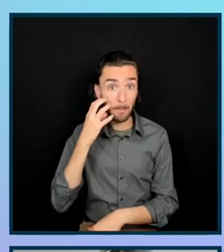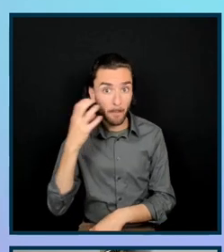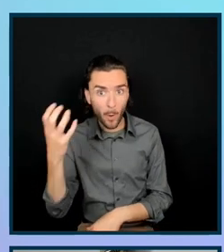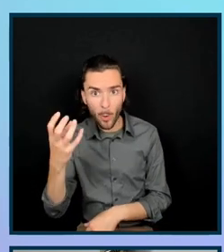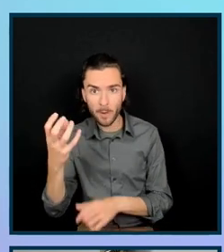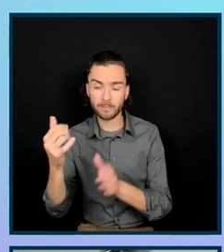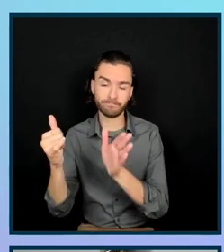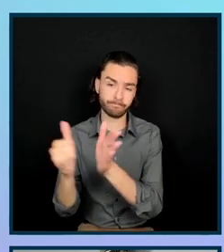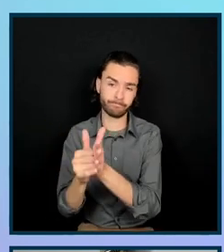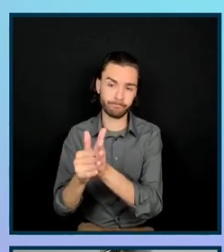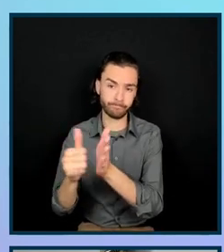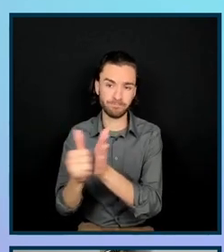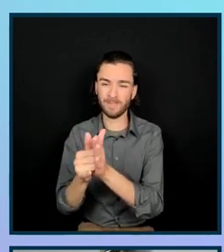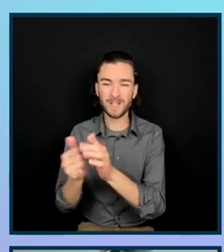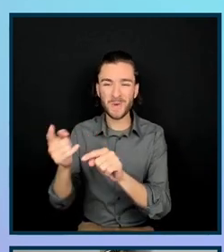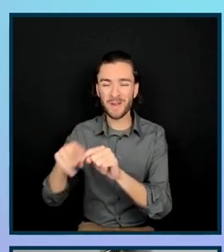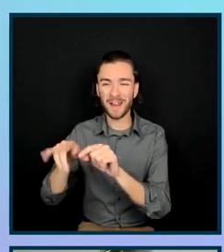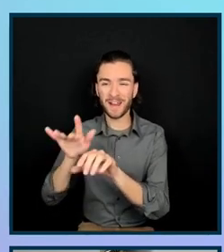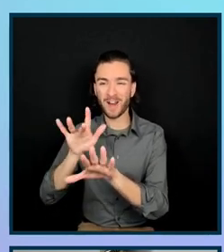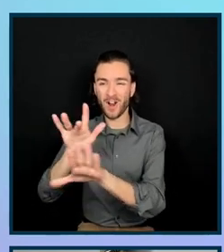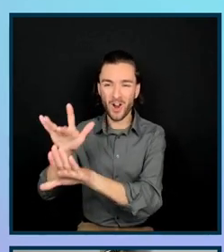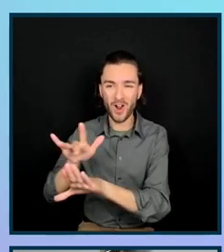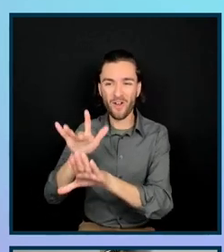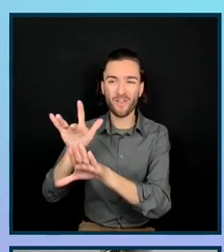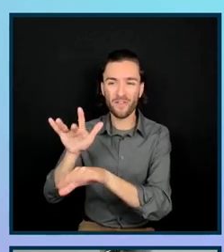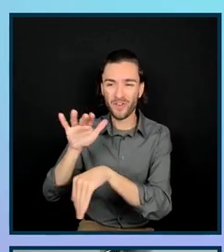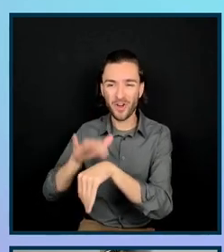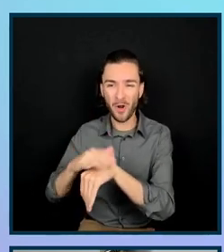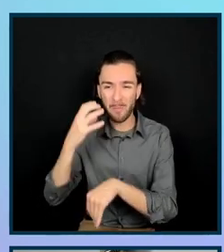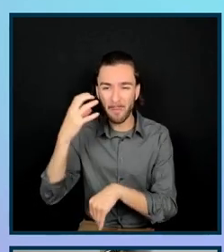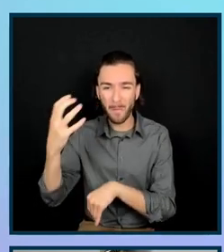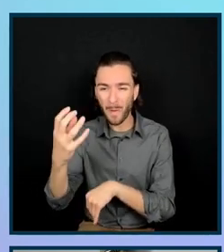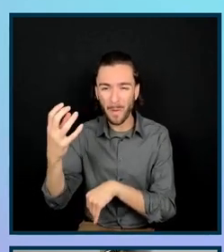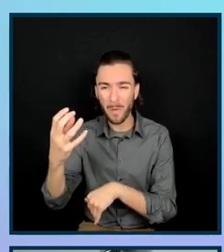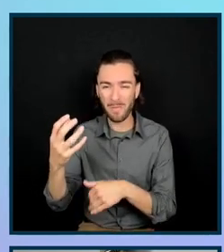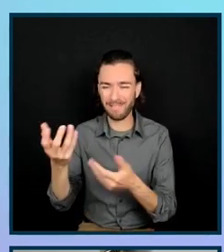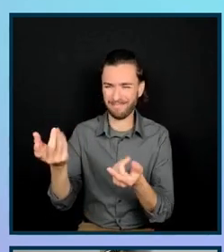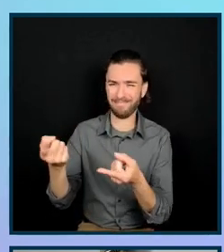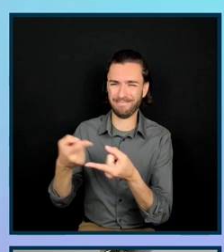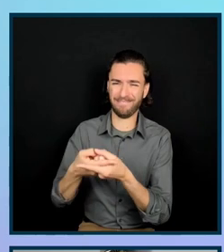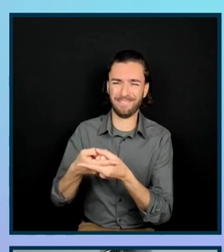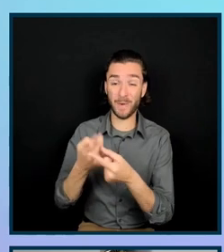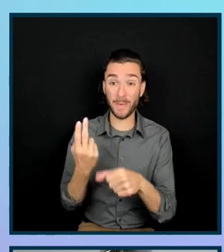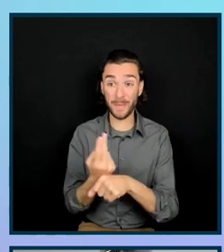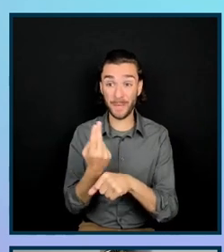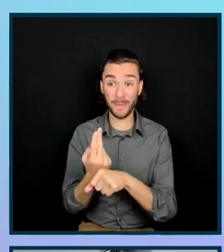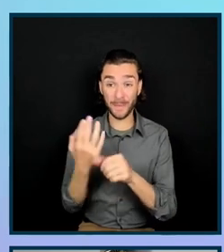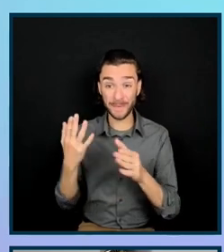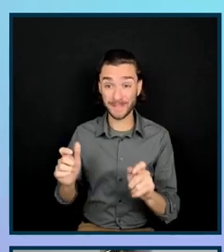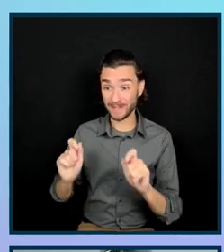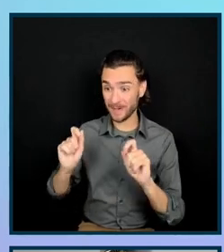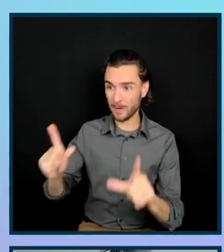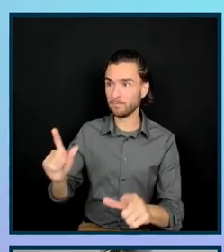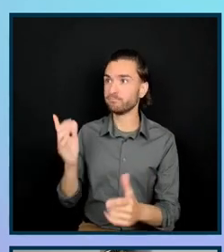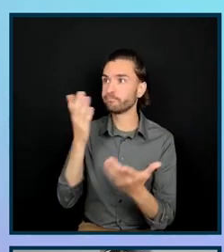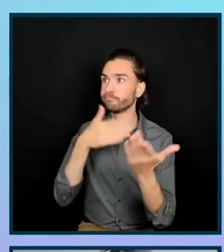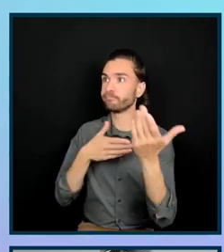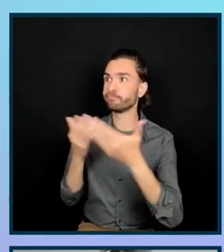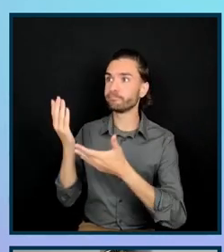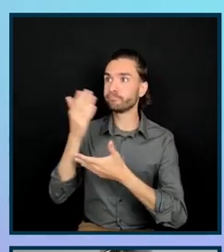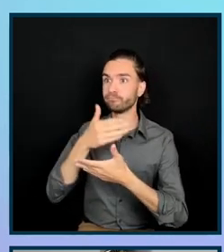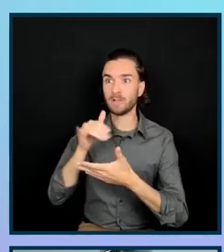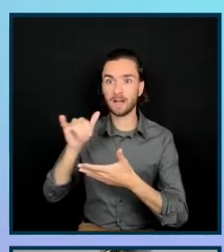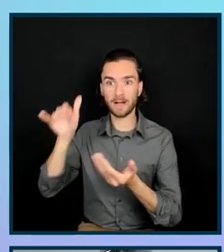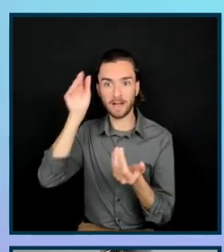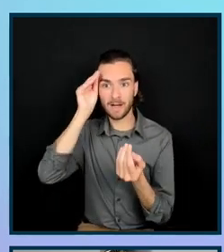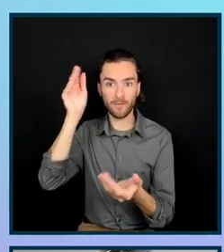actually do any kind of hover on a mobile screen. So this meant that users were missing these clickable buttons to the content that they were already